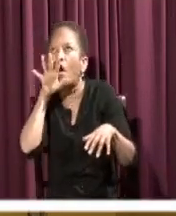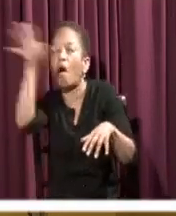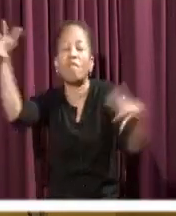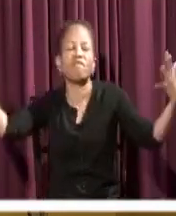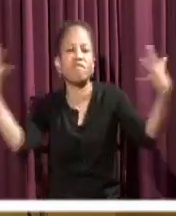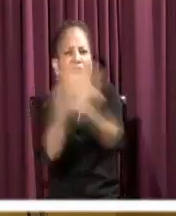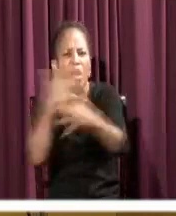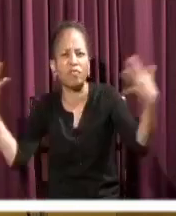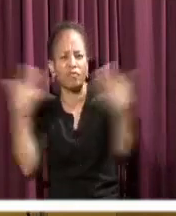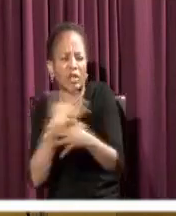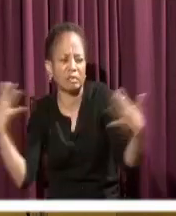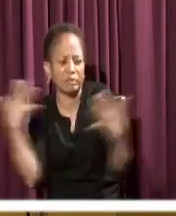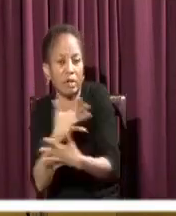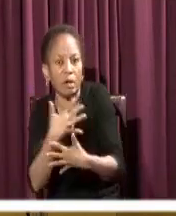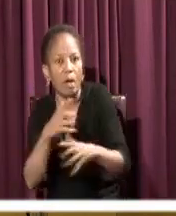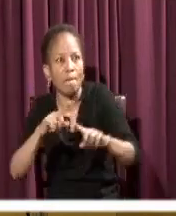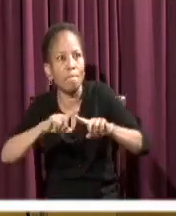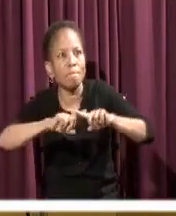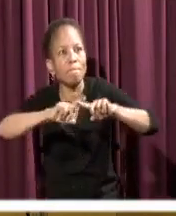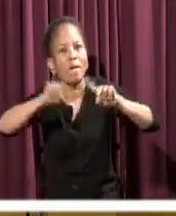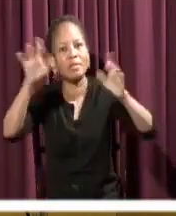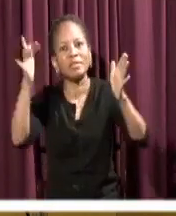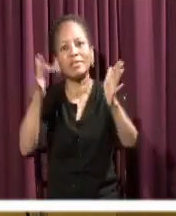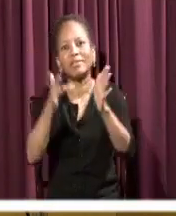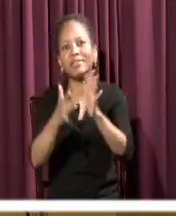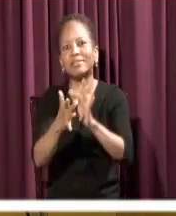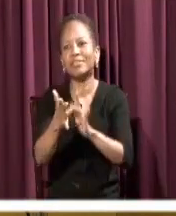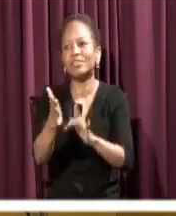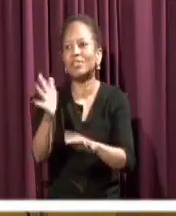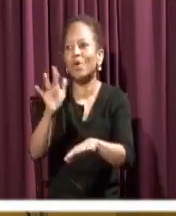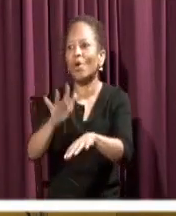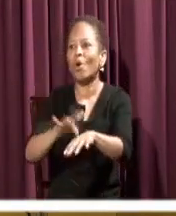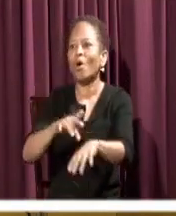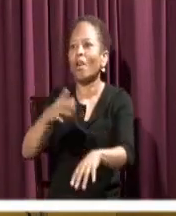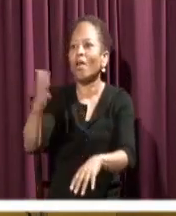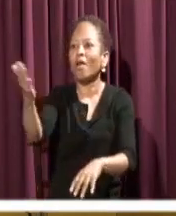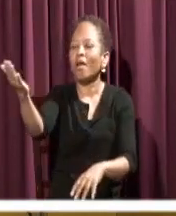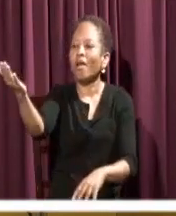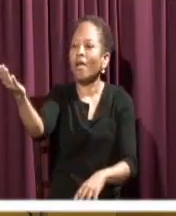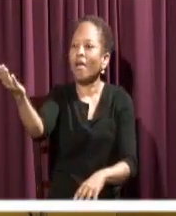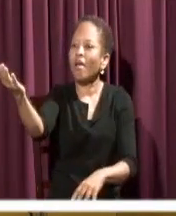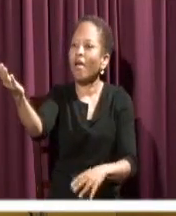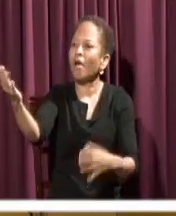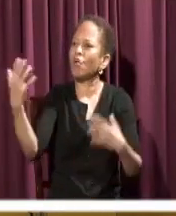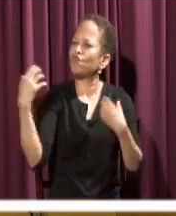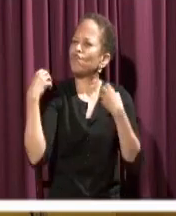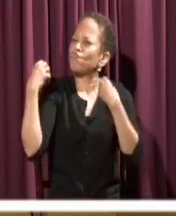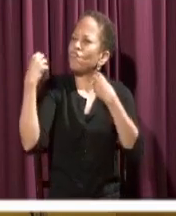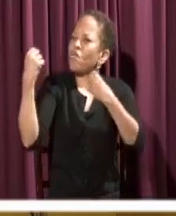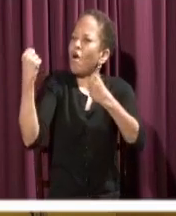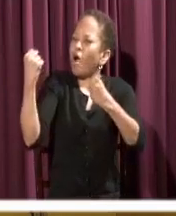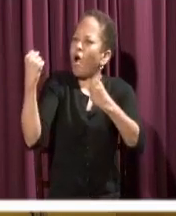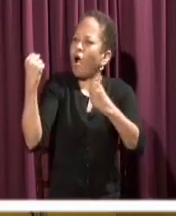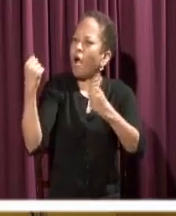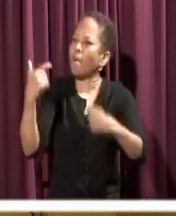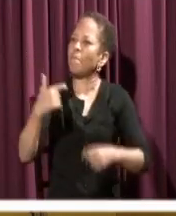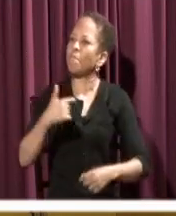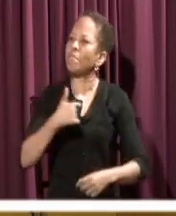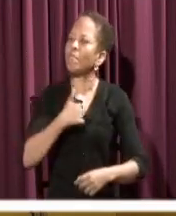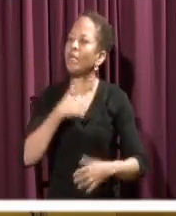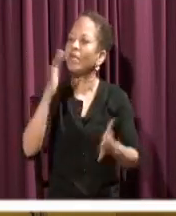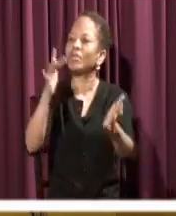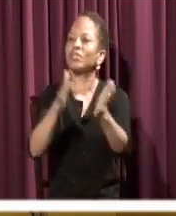fear. But at once, Jesus called out to them, saying, Courage, it is I.